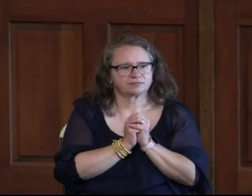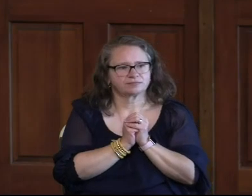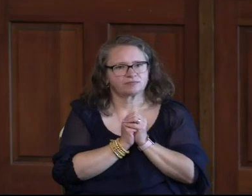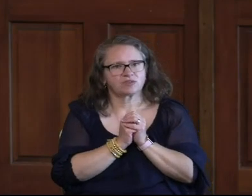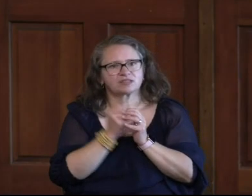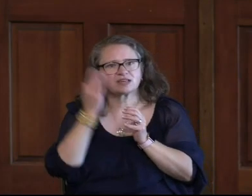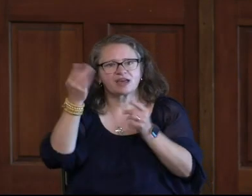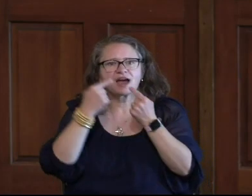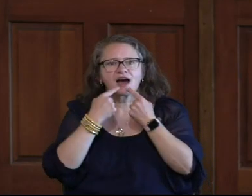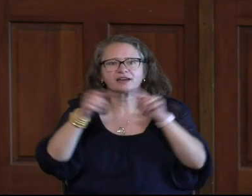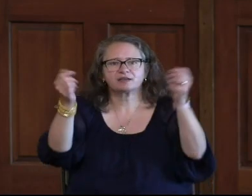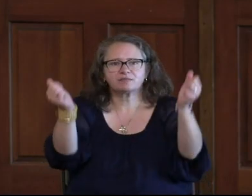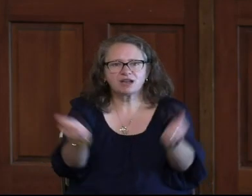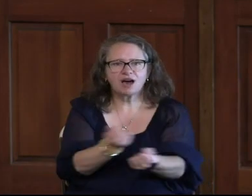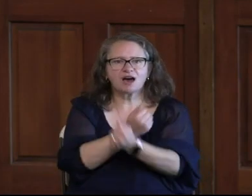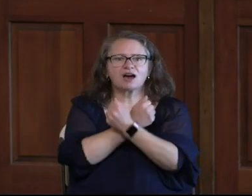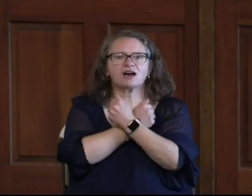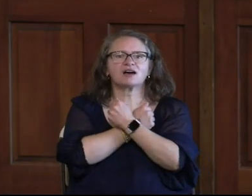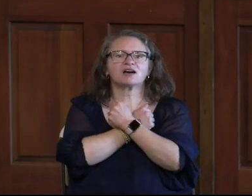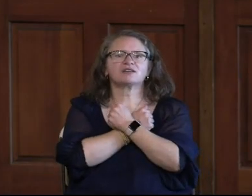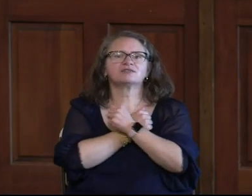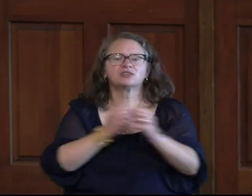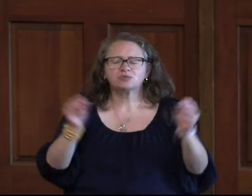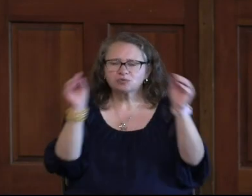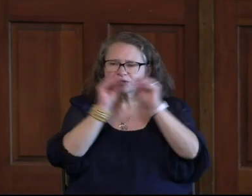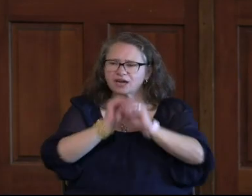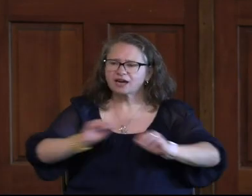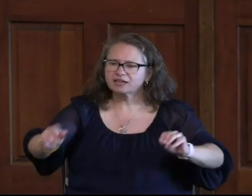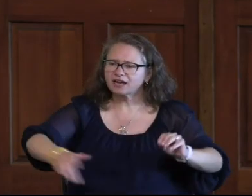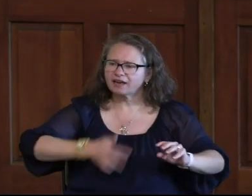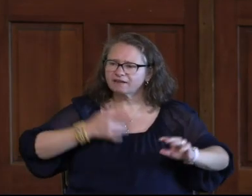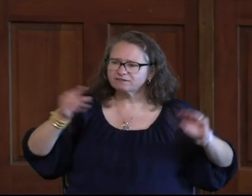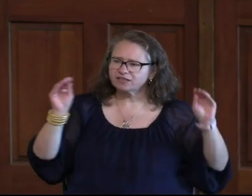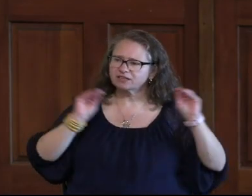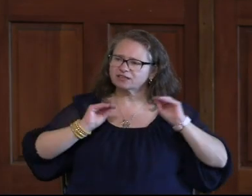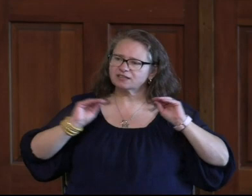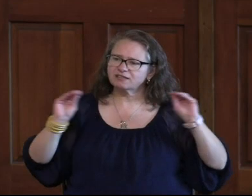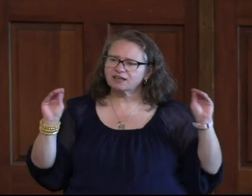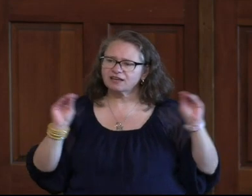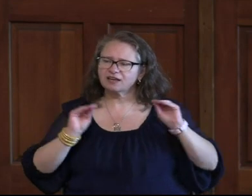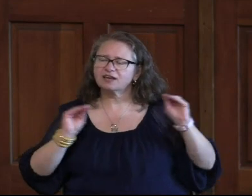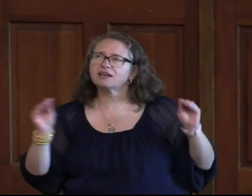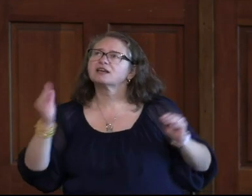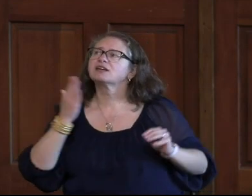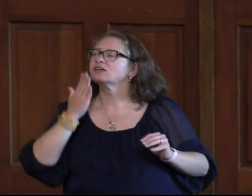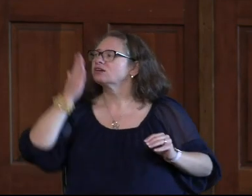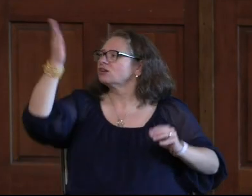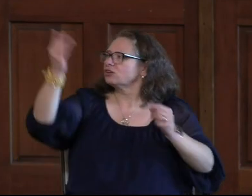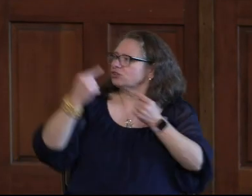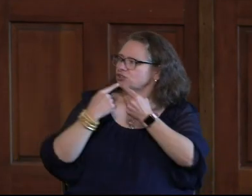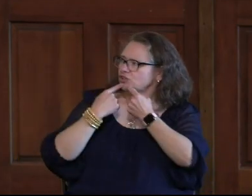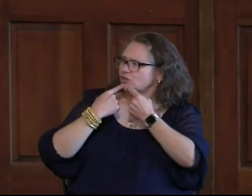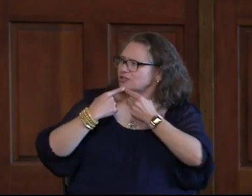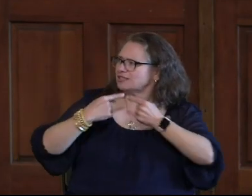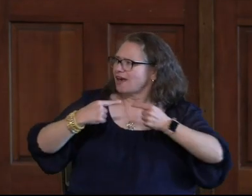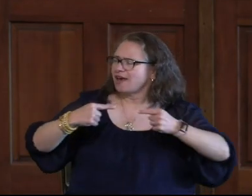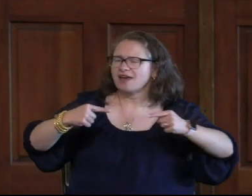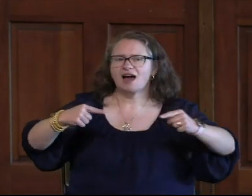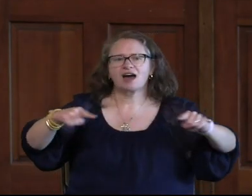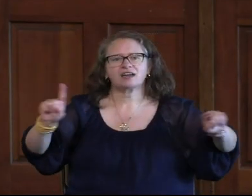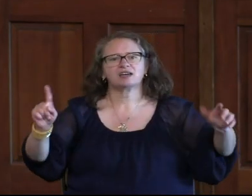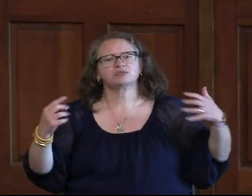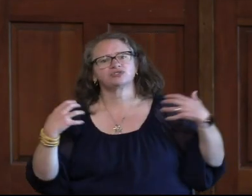You say I am loved when I can't feel a thing You